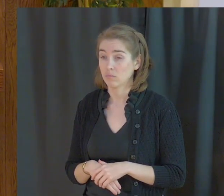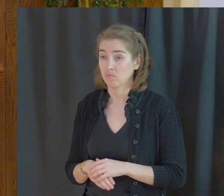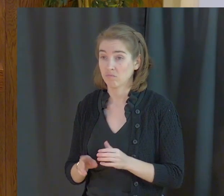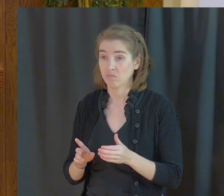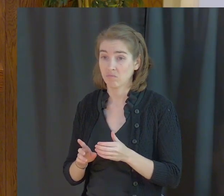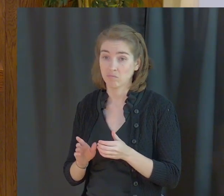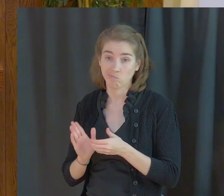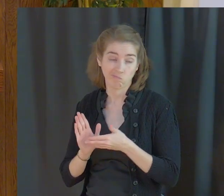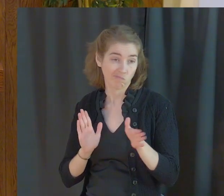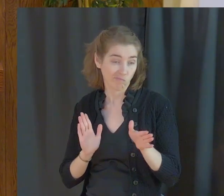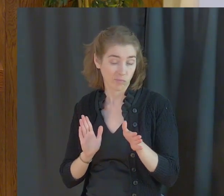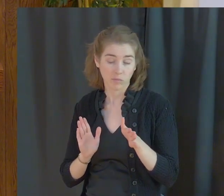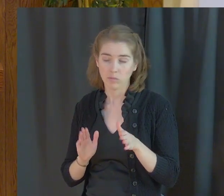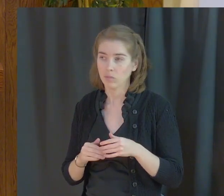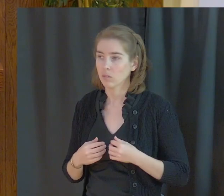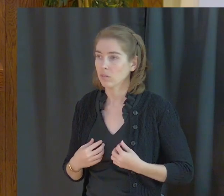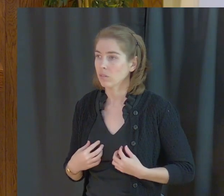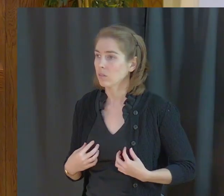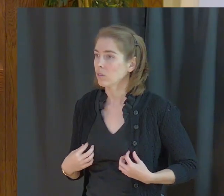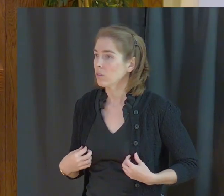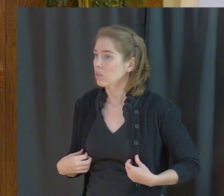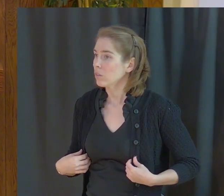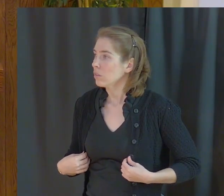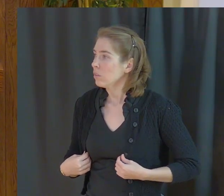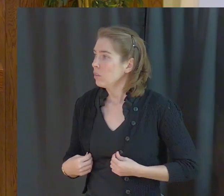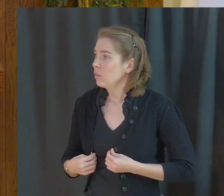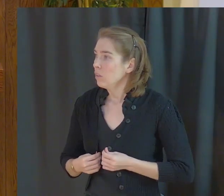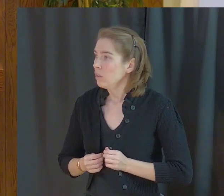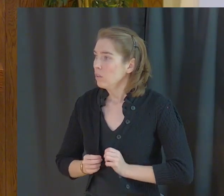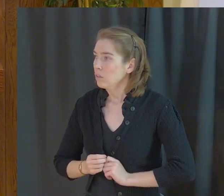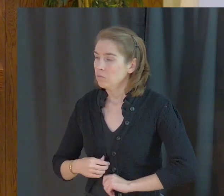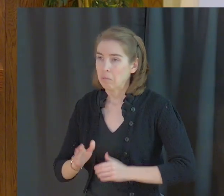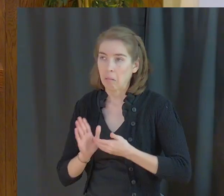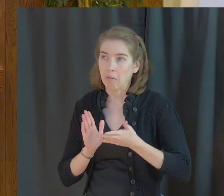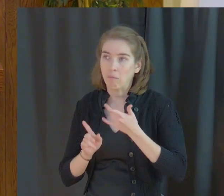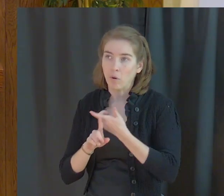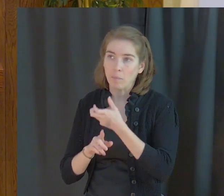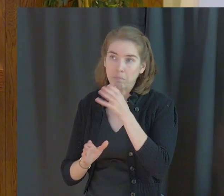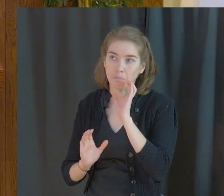Excluded from things? Excluded from conversations?